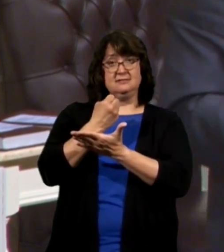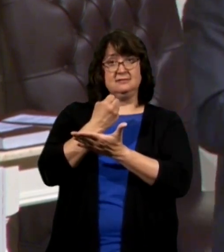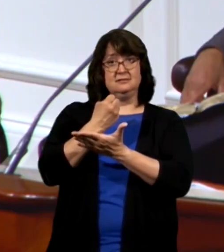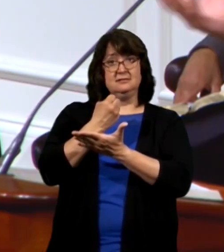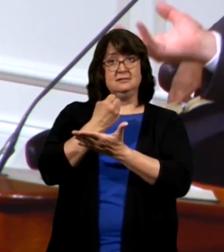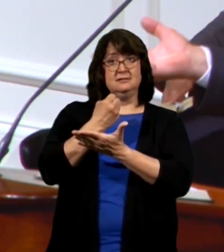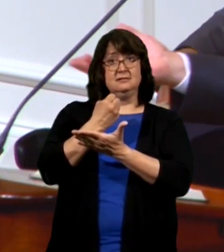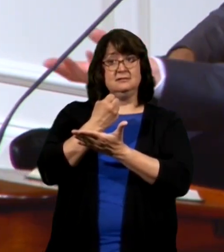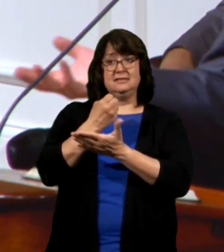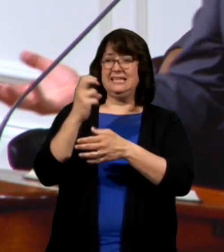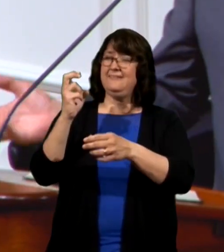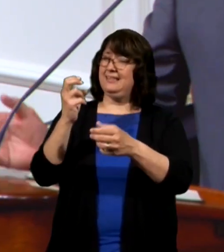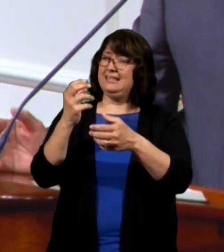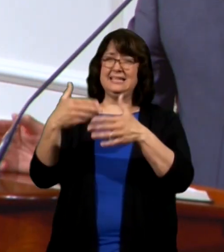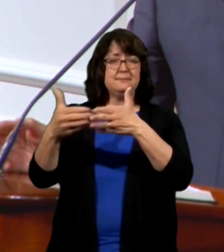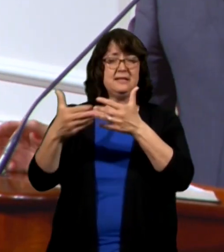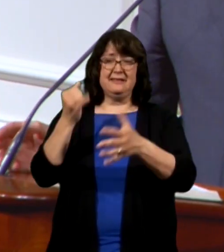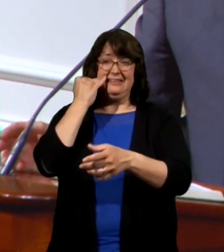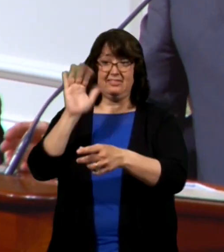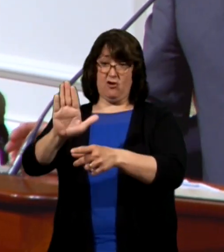even in the hardest cases